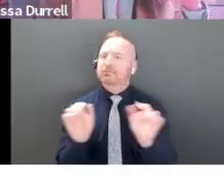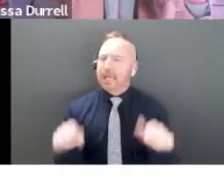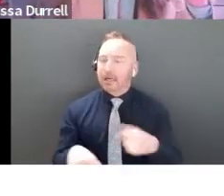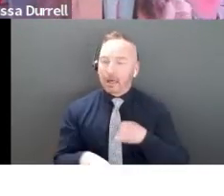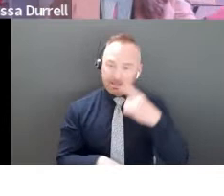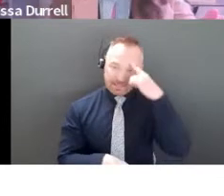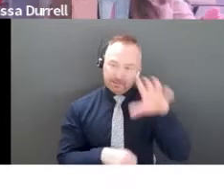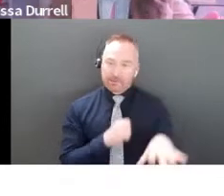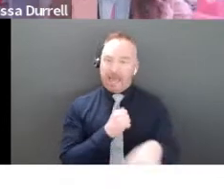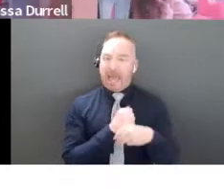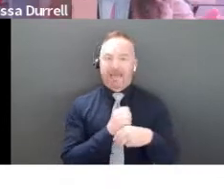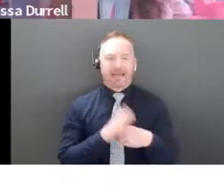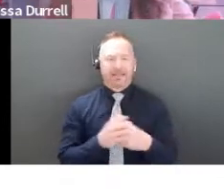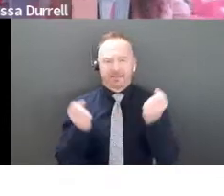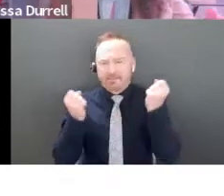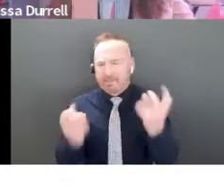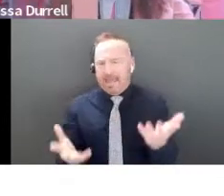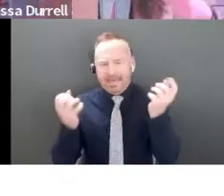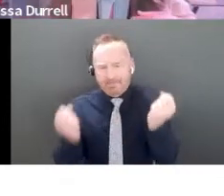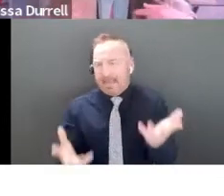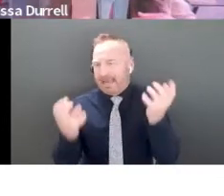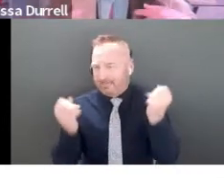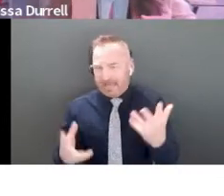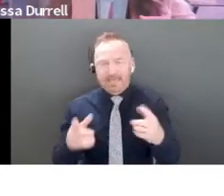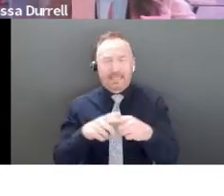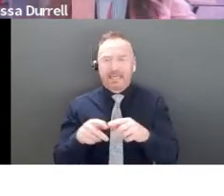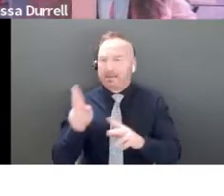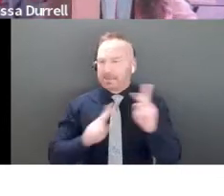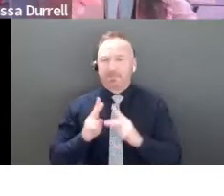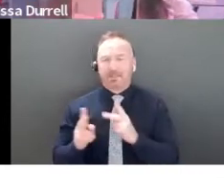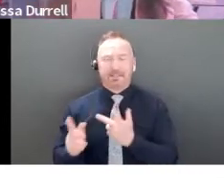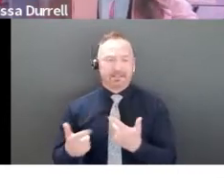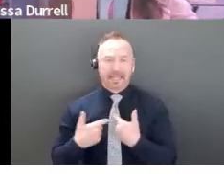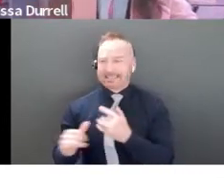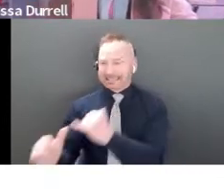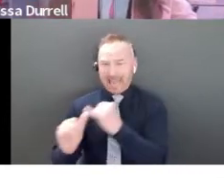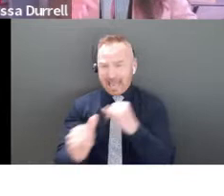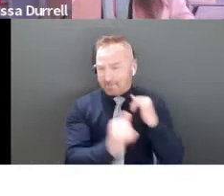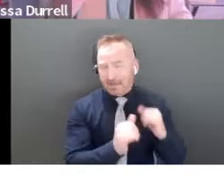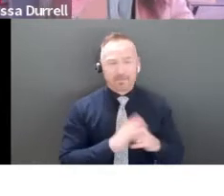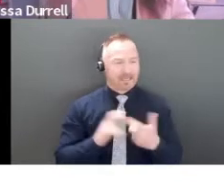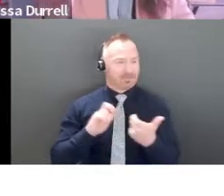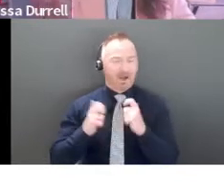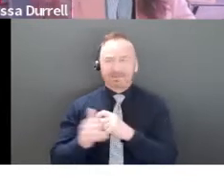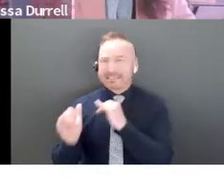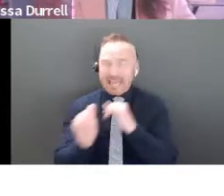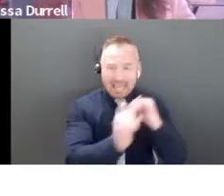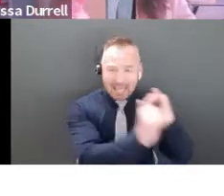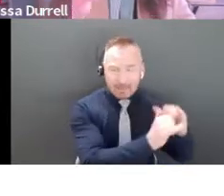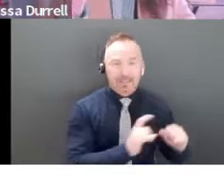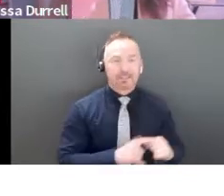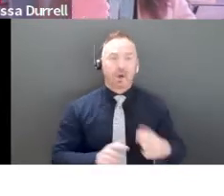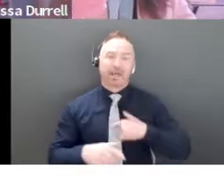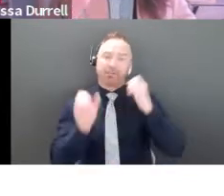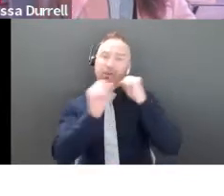on. And there are thousands of other people out there just like myself who have the same problem. So as long as you quantify